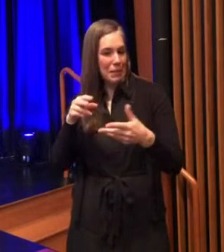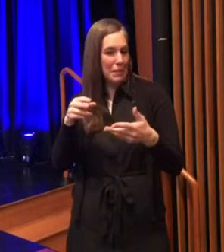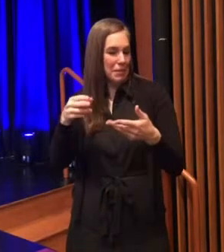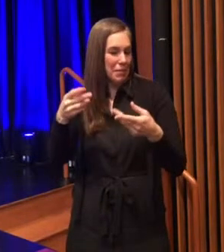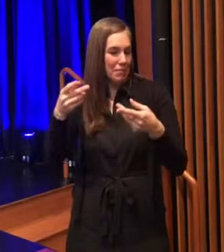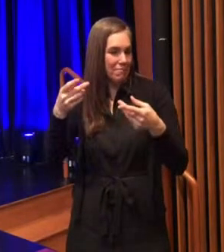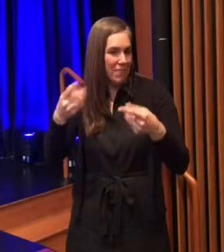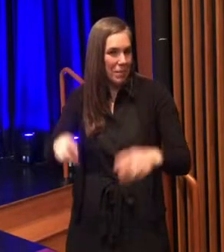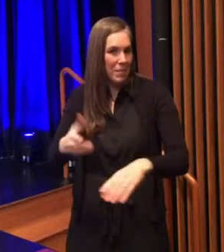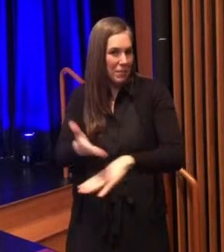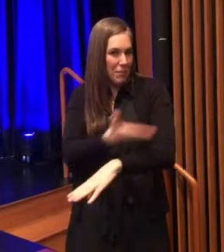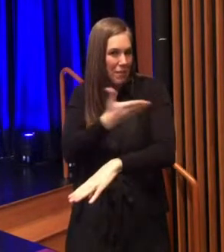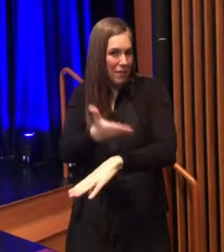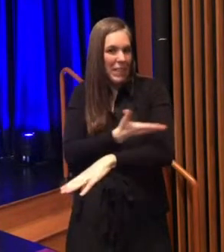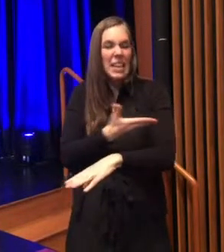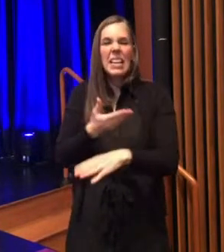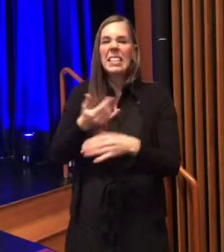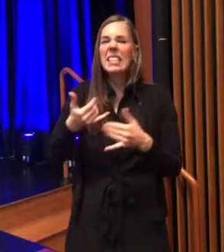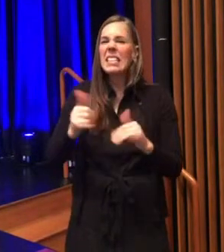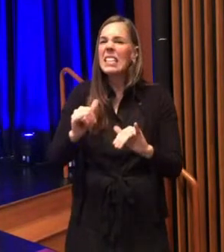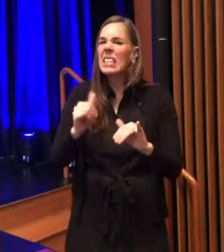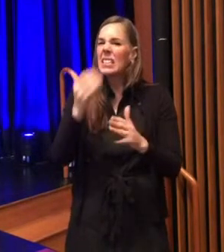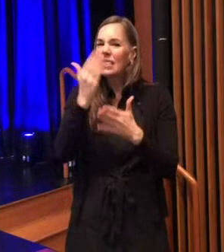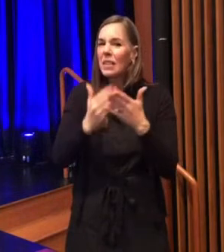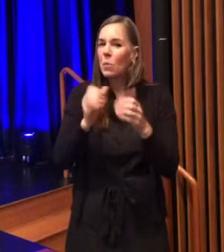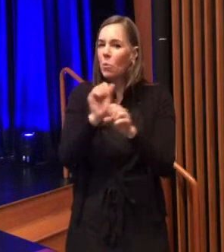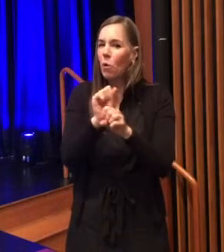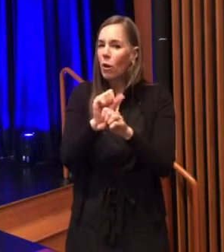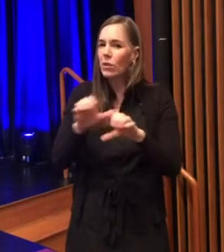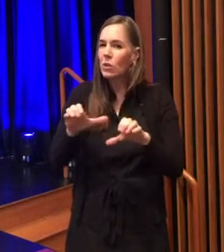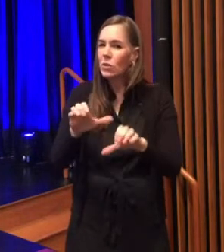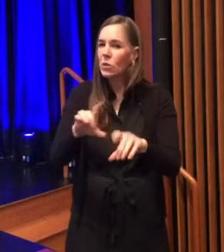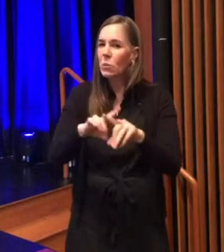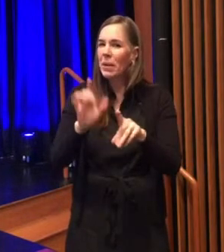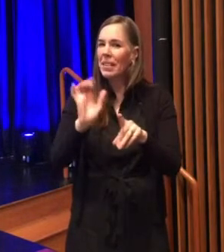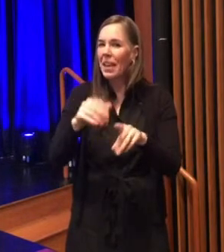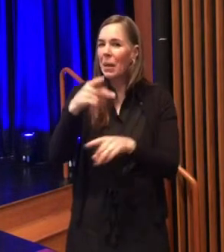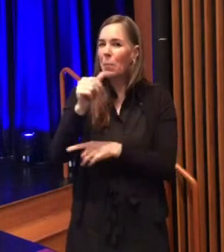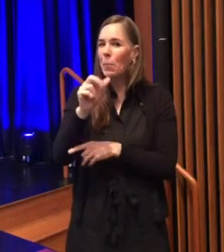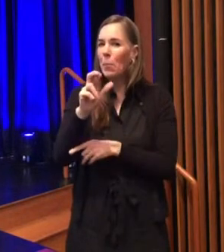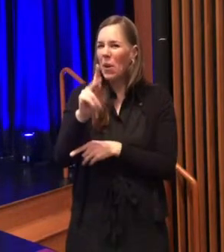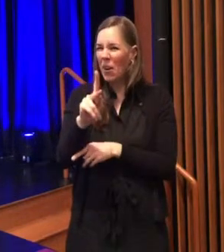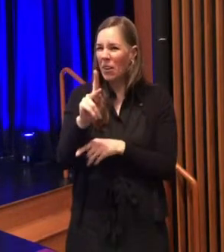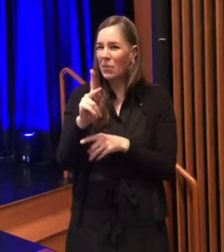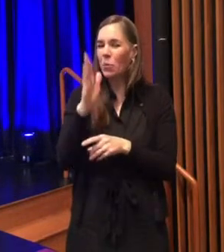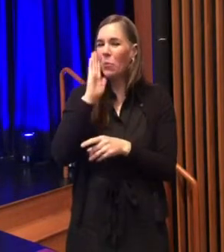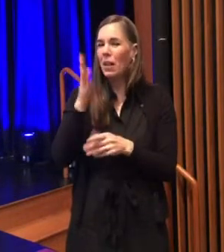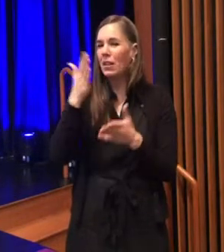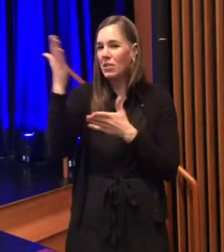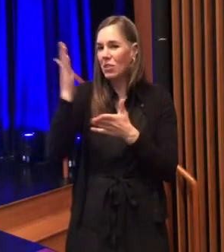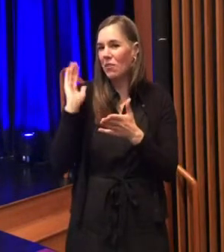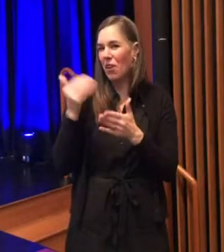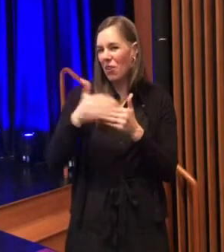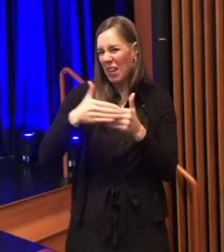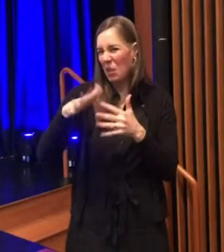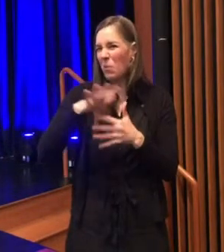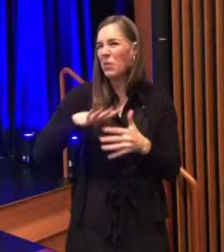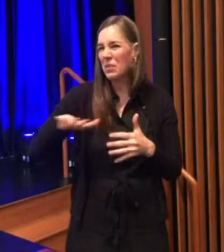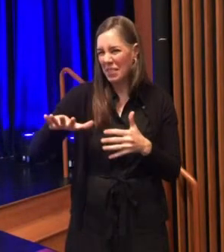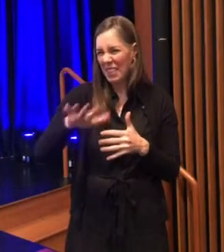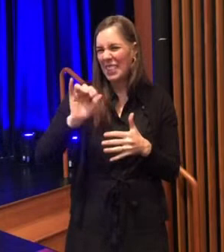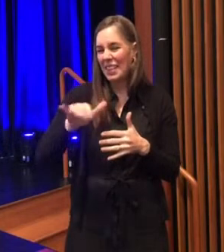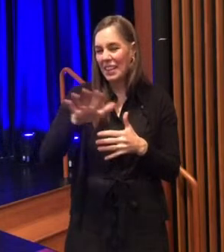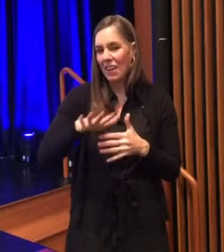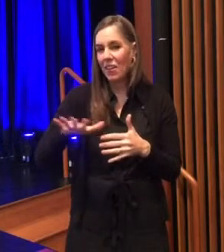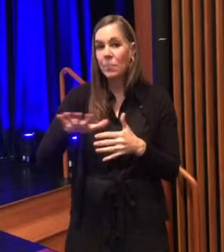paving and this gem will long serve our residents in the southeast we've also expanded our online tools to